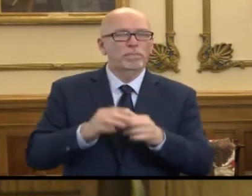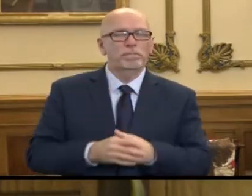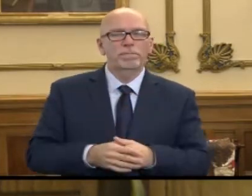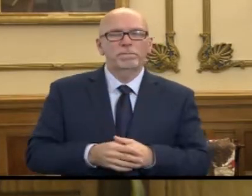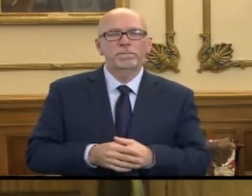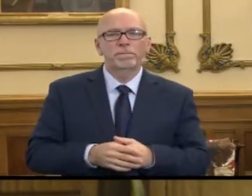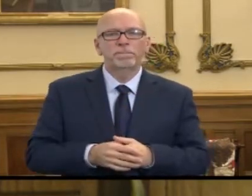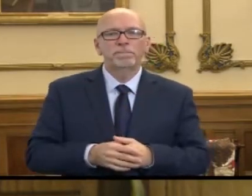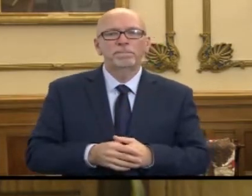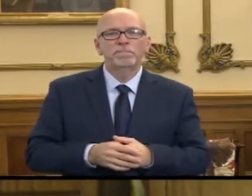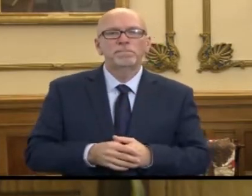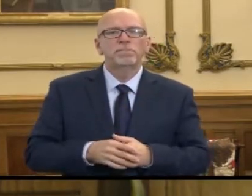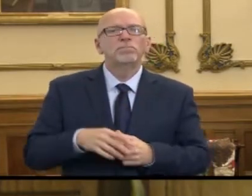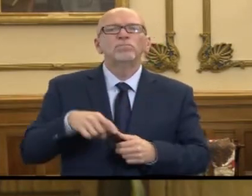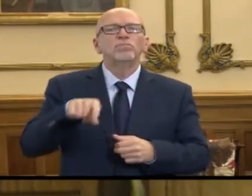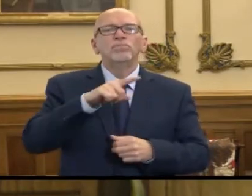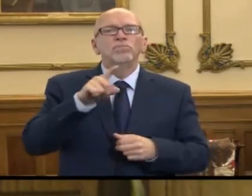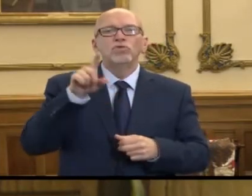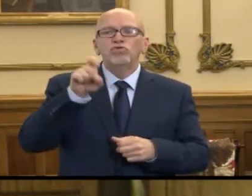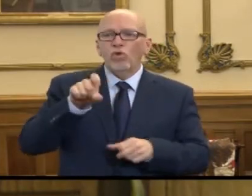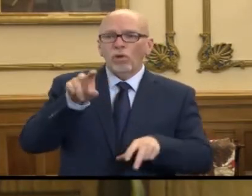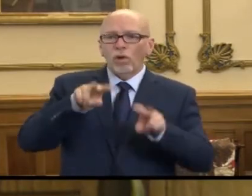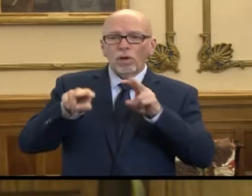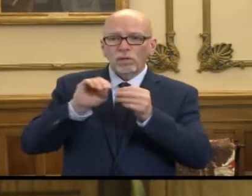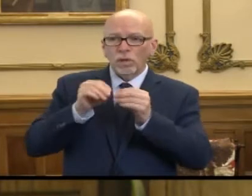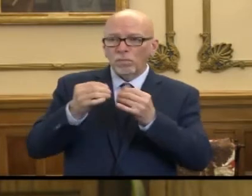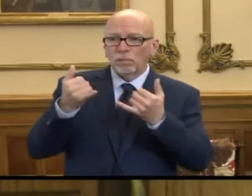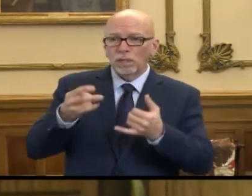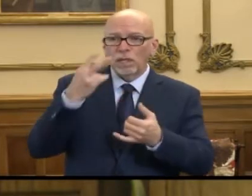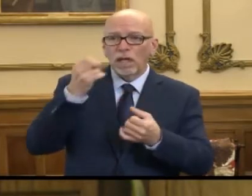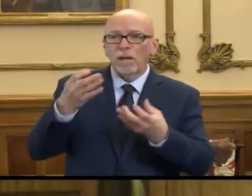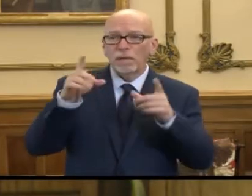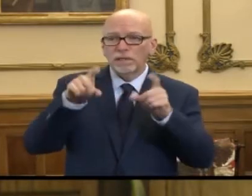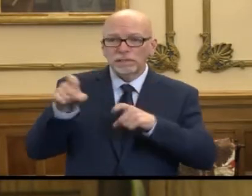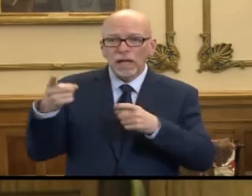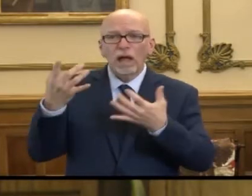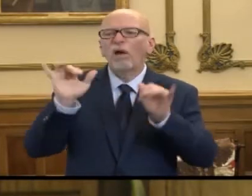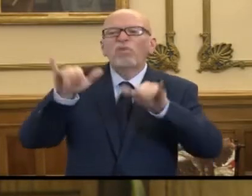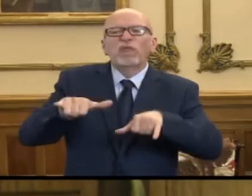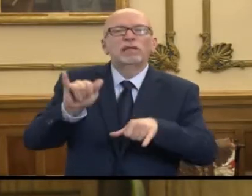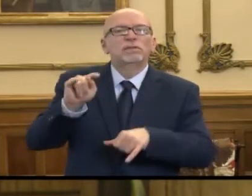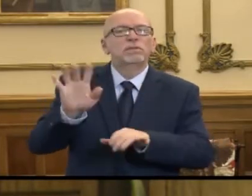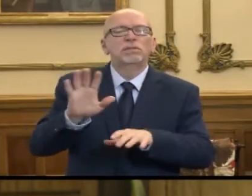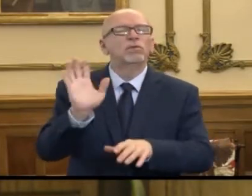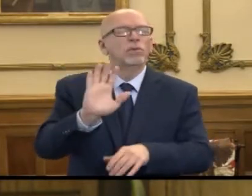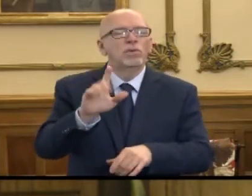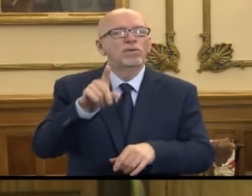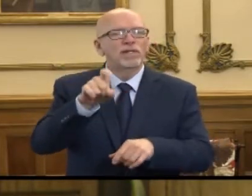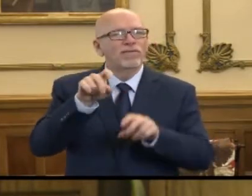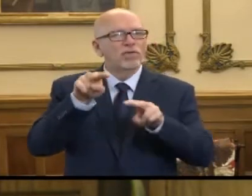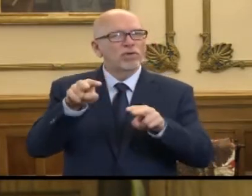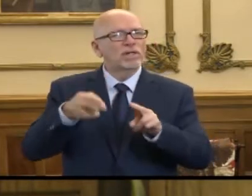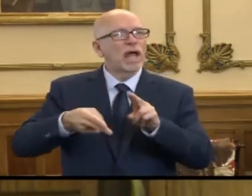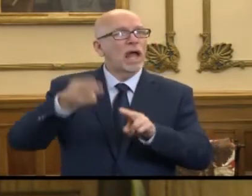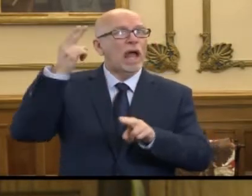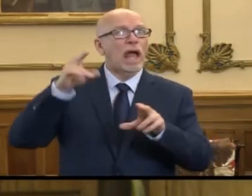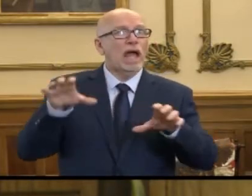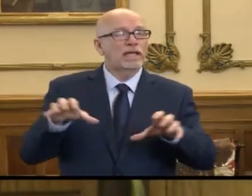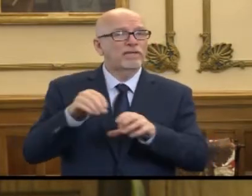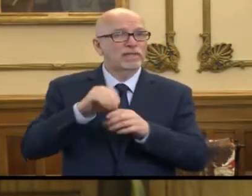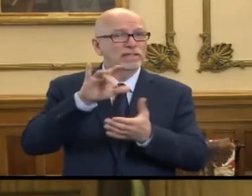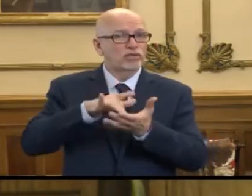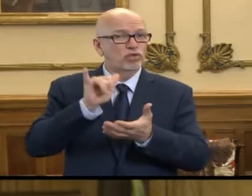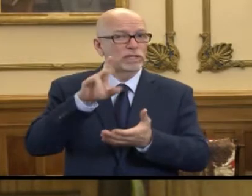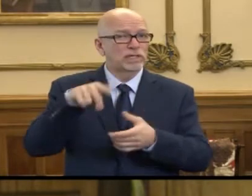No one should draw any conclusions based on the number of Hoosiers that are tested. Instead, look at the continued high activity that we have through central